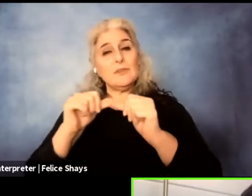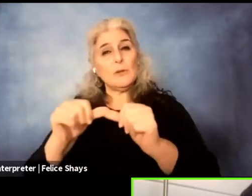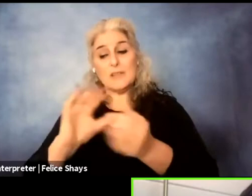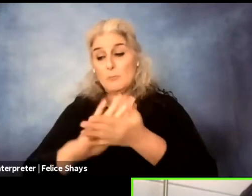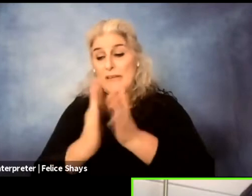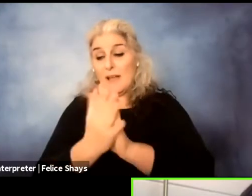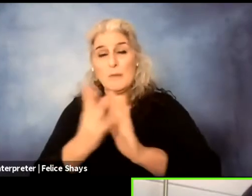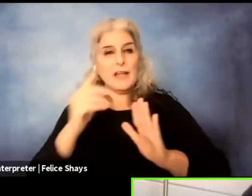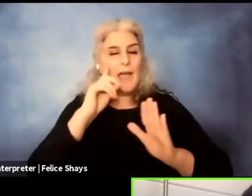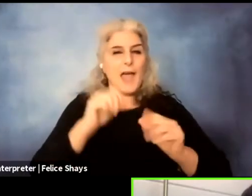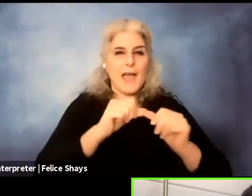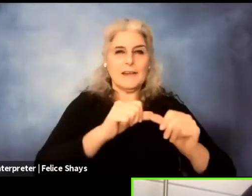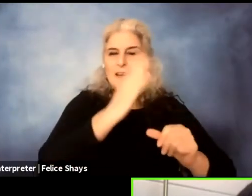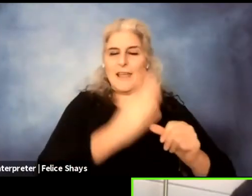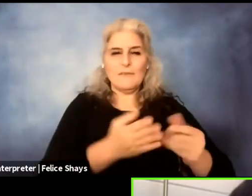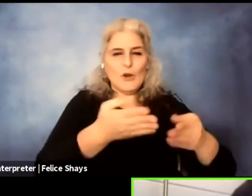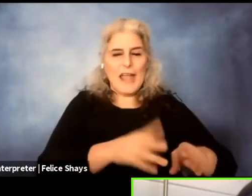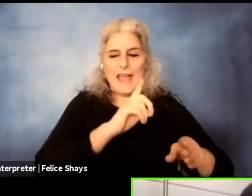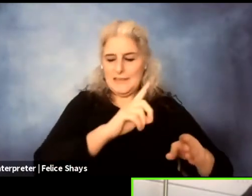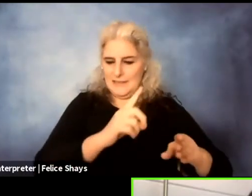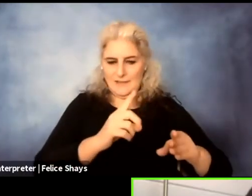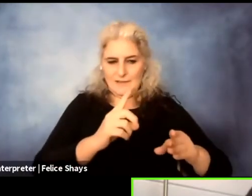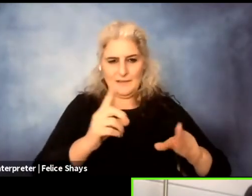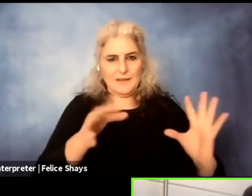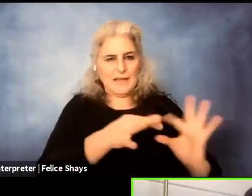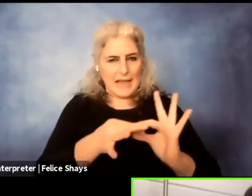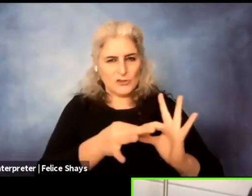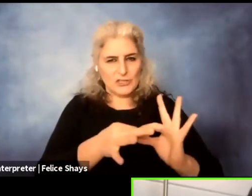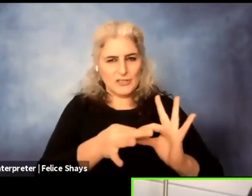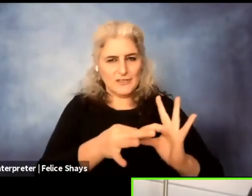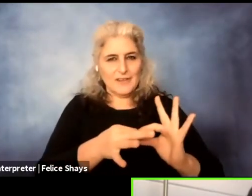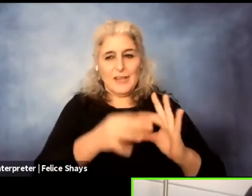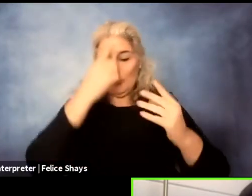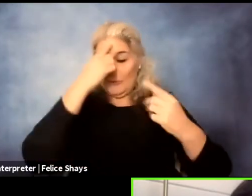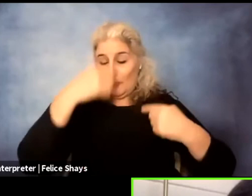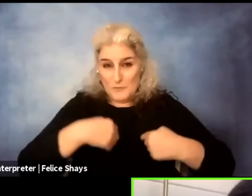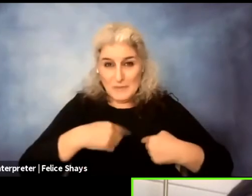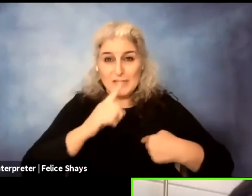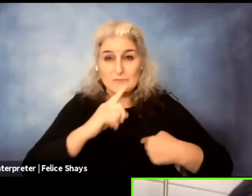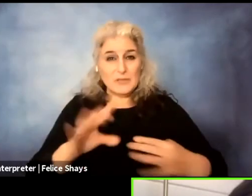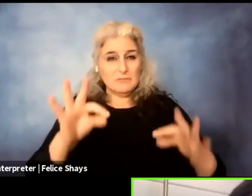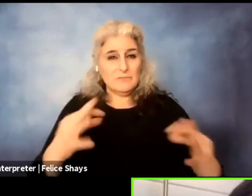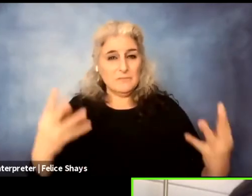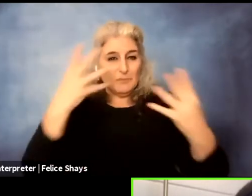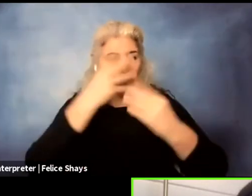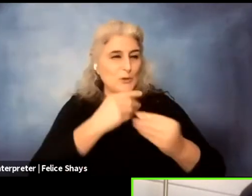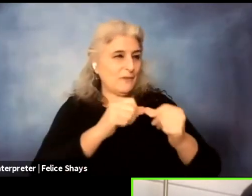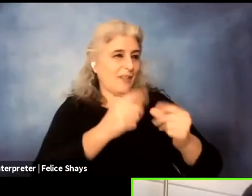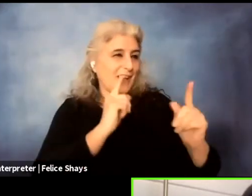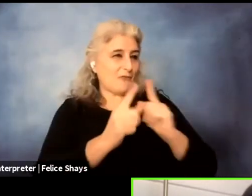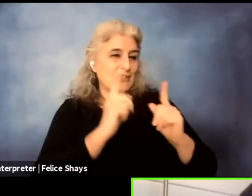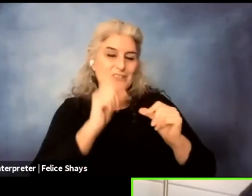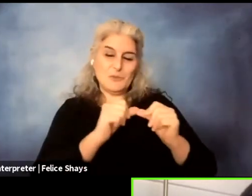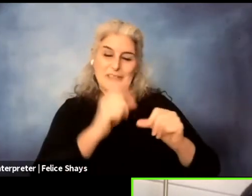to end our conversation, which I know is an infinite conversation between the two of us. So thank you so